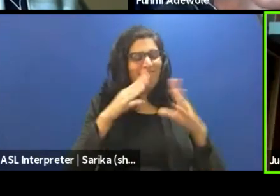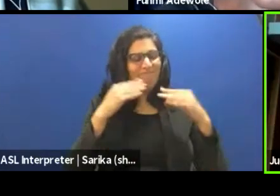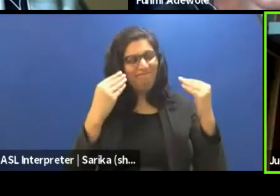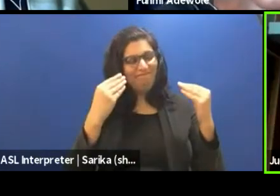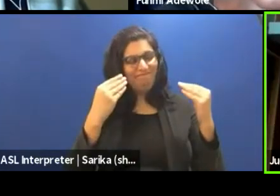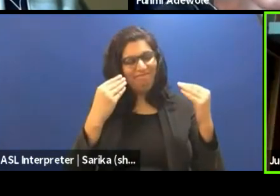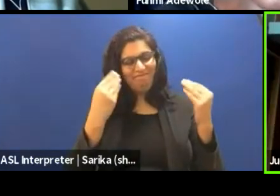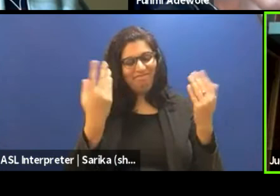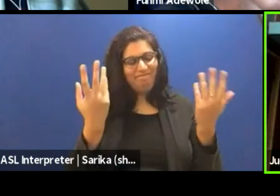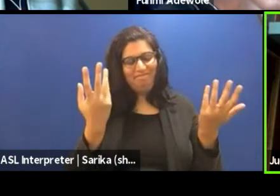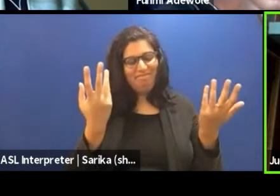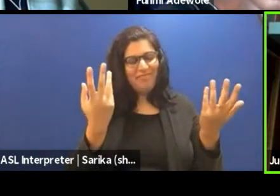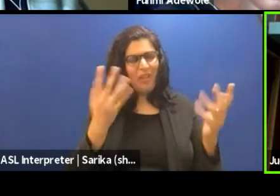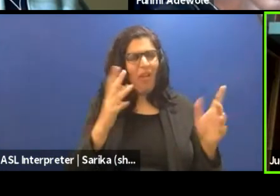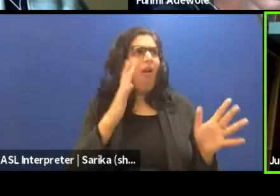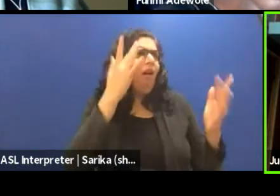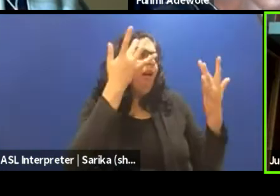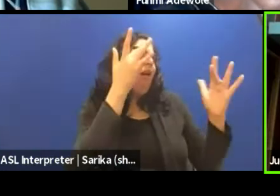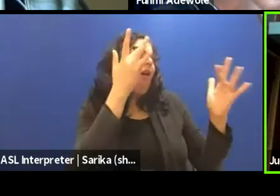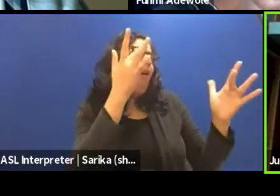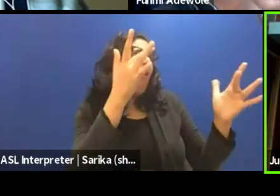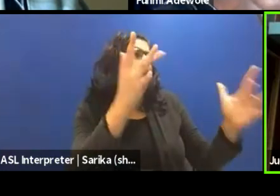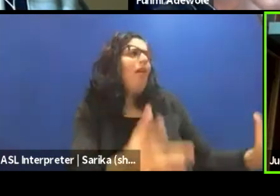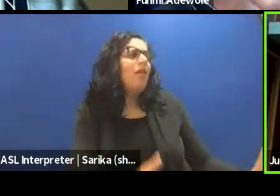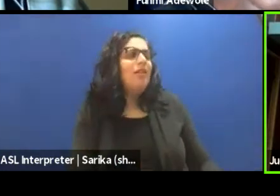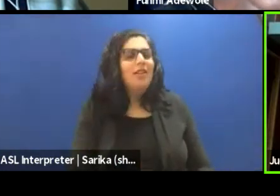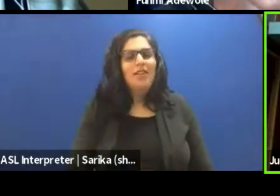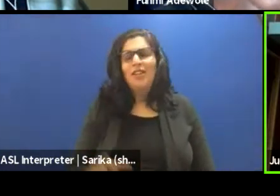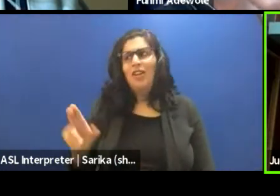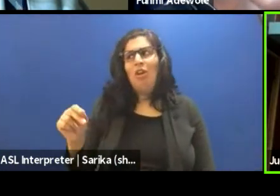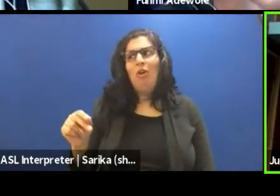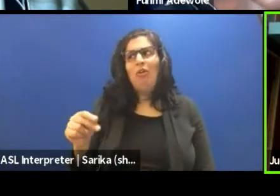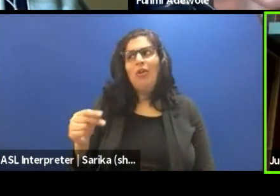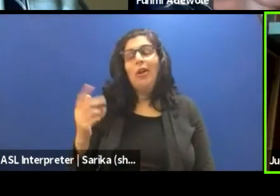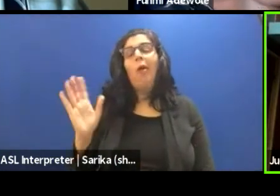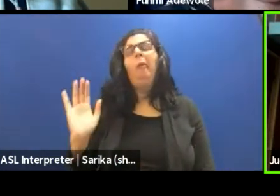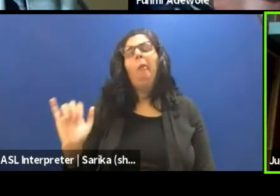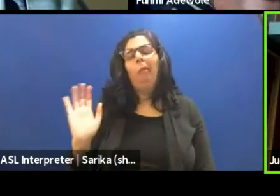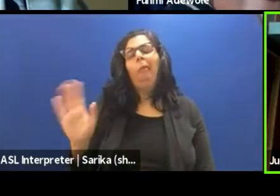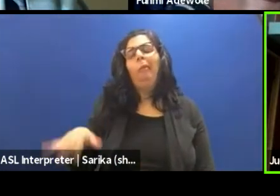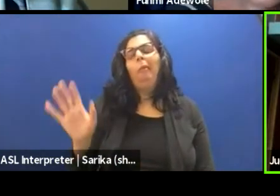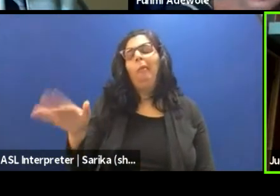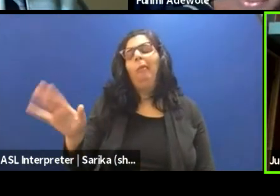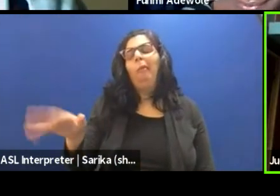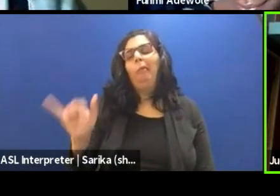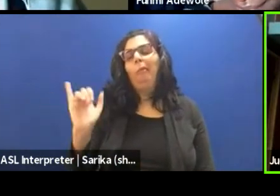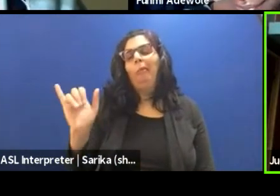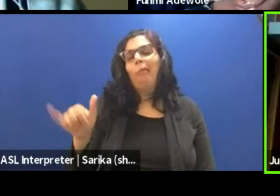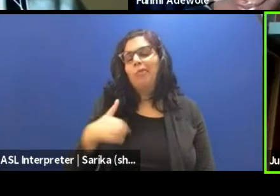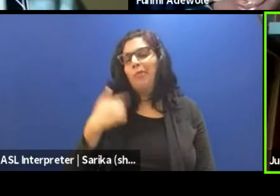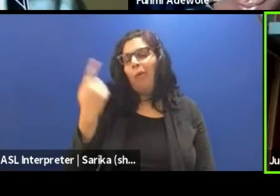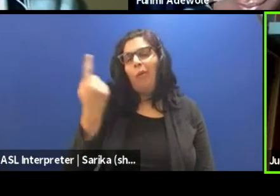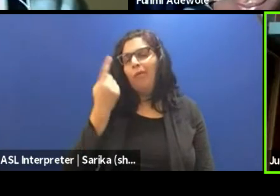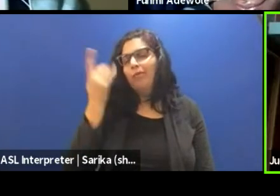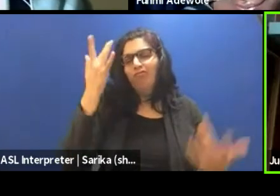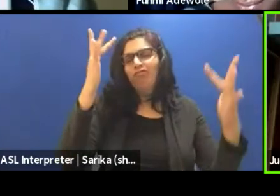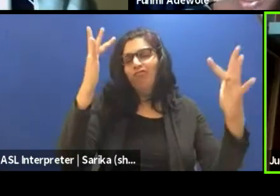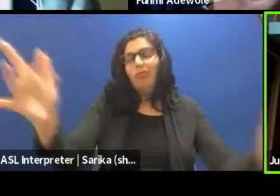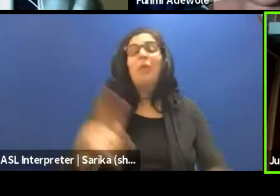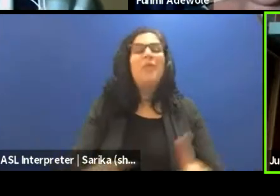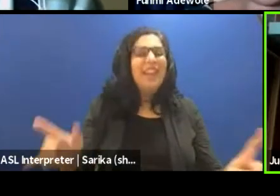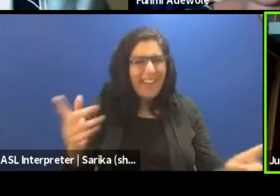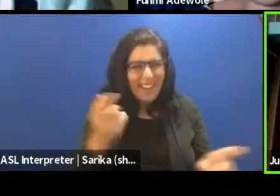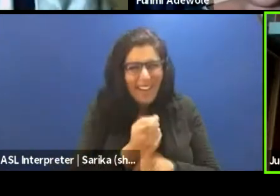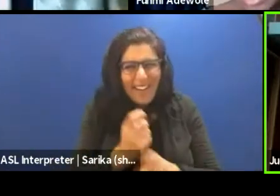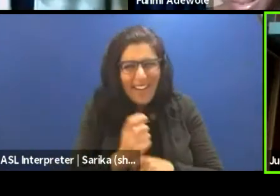oh, and you say, wow, you're so intelligent to have done that. You know, you just, oh yeah, you know, I'm always intelligent, but you know, that is my